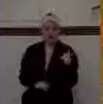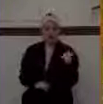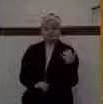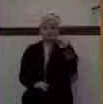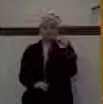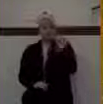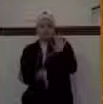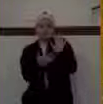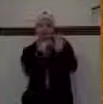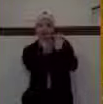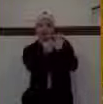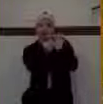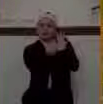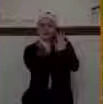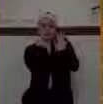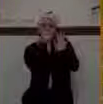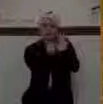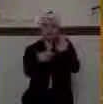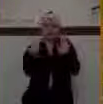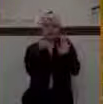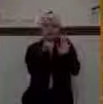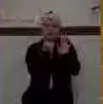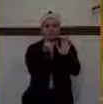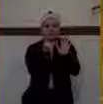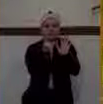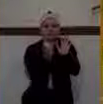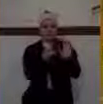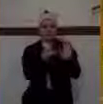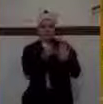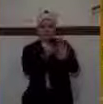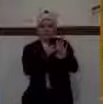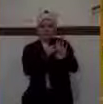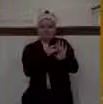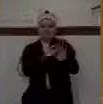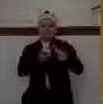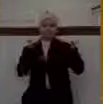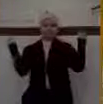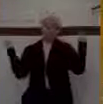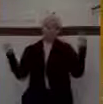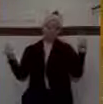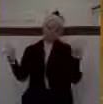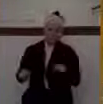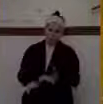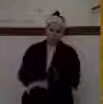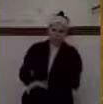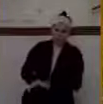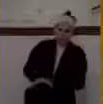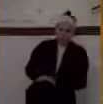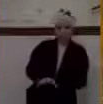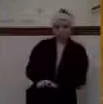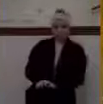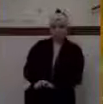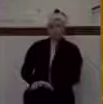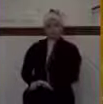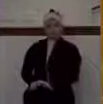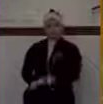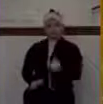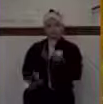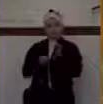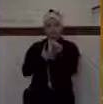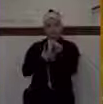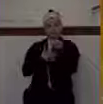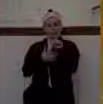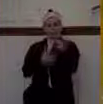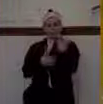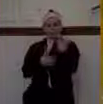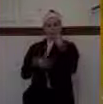but they were not. One interesting thing I find here in verse number 28 is that when the guards got done with the shields, what did they do